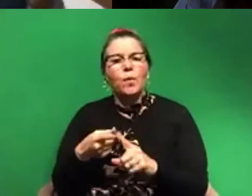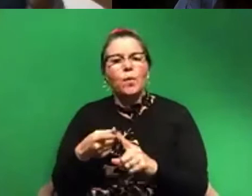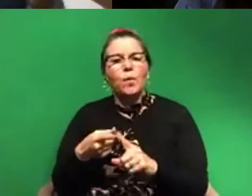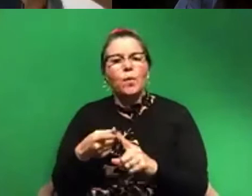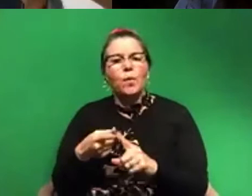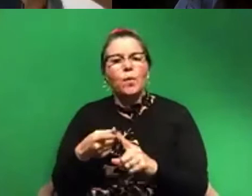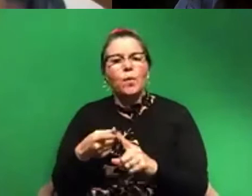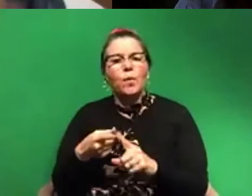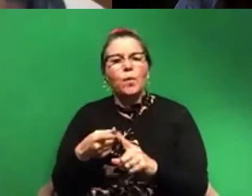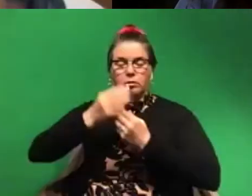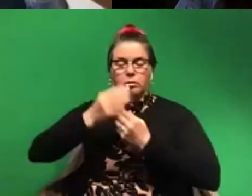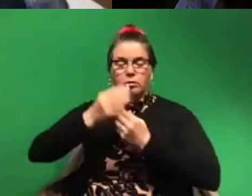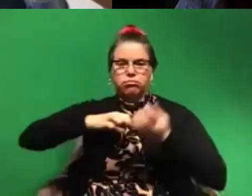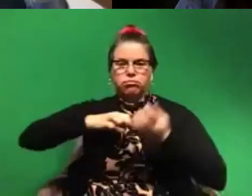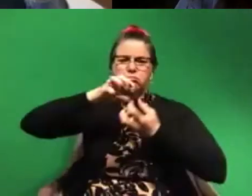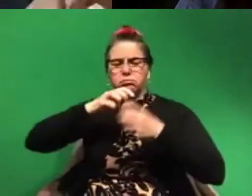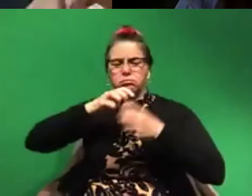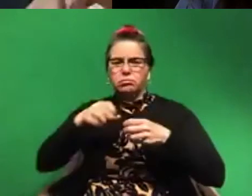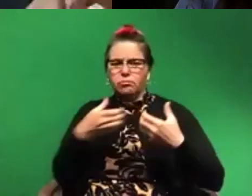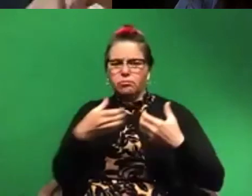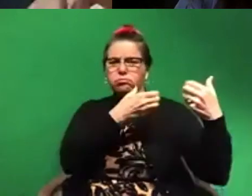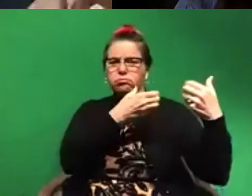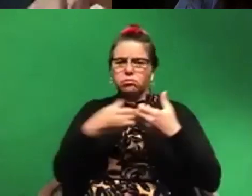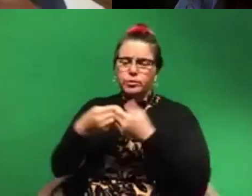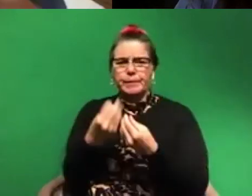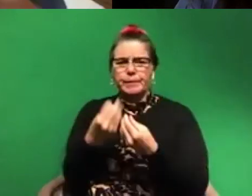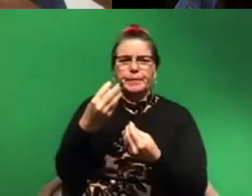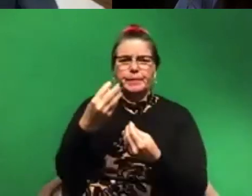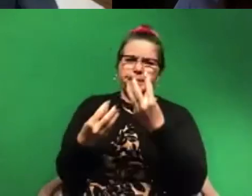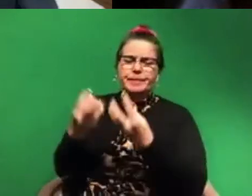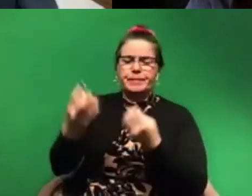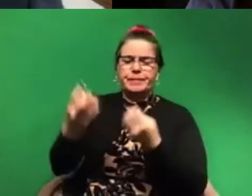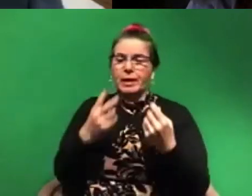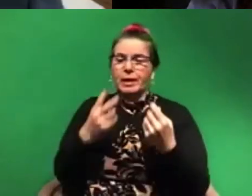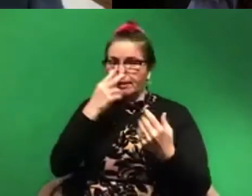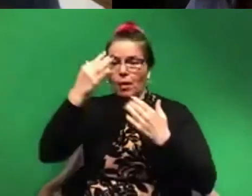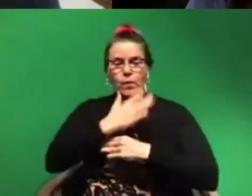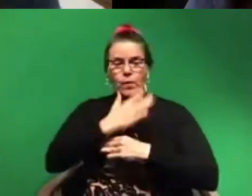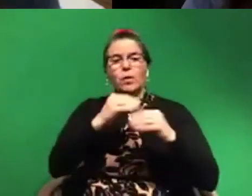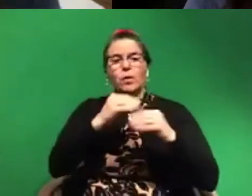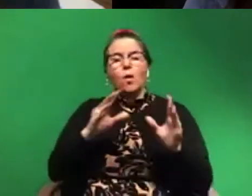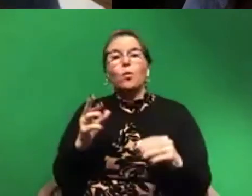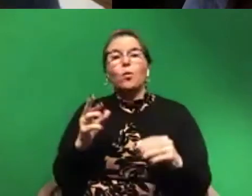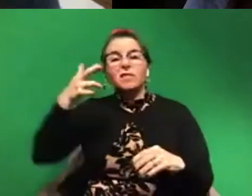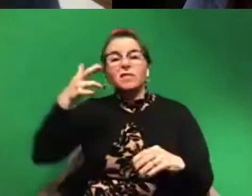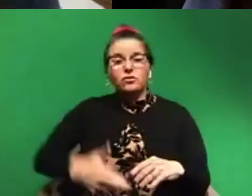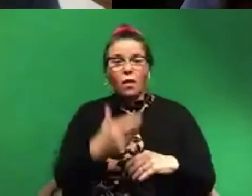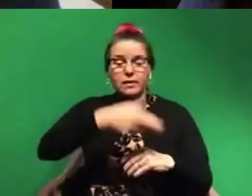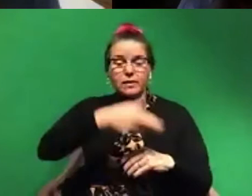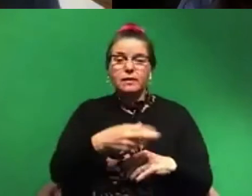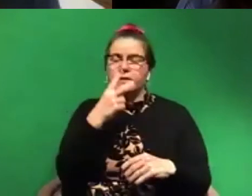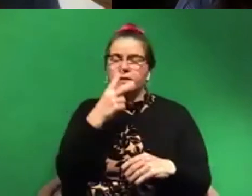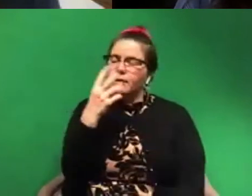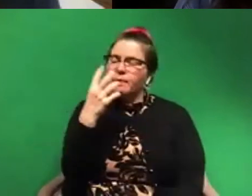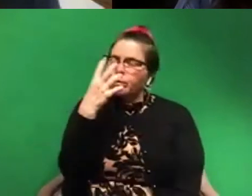start firing off. Um, and so then you see the wave glowing, or if there's a dolphin swimming through, and I've seen a gorgeous YouTube video, you might search